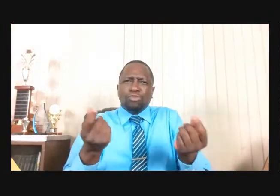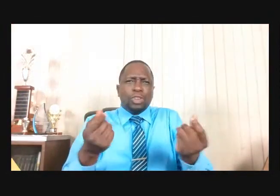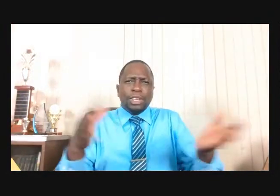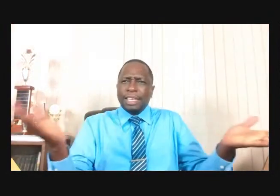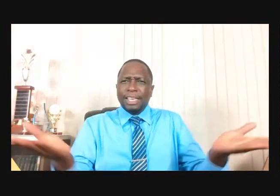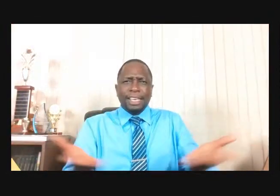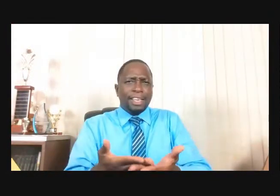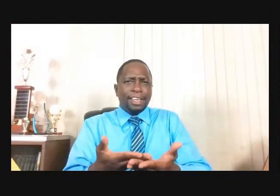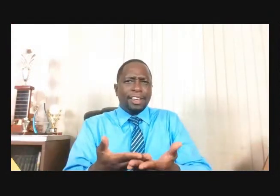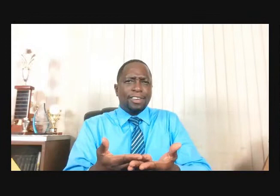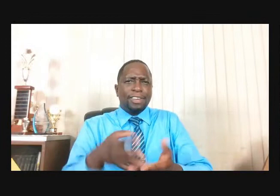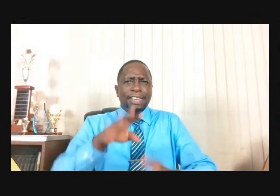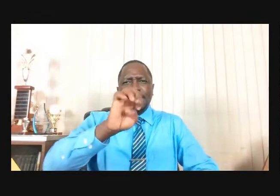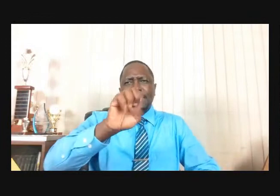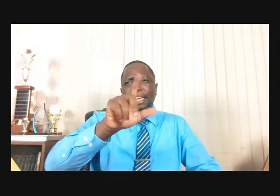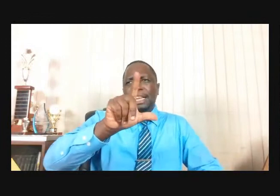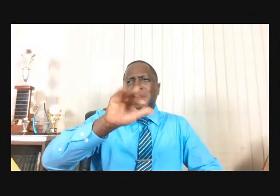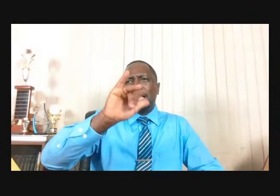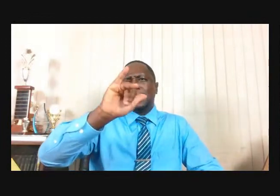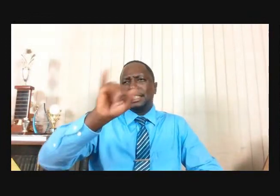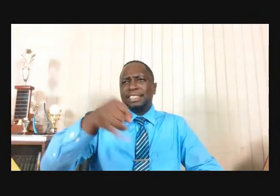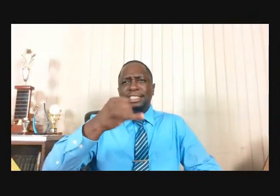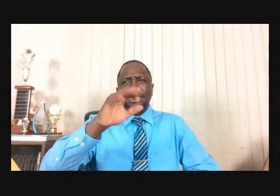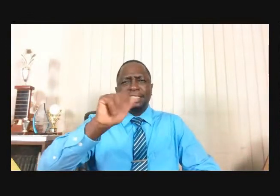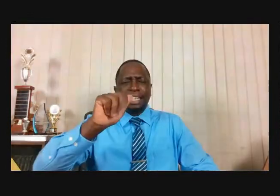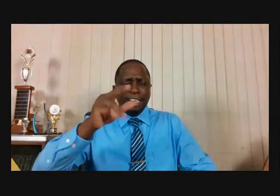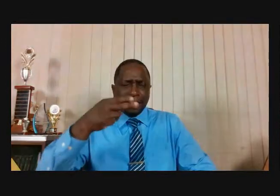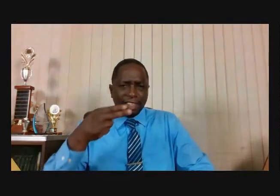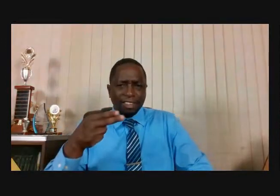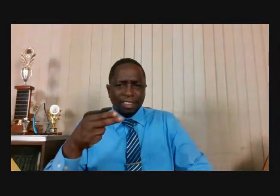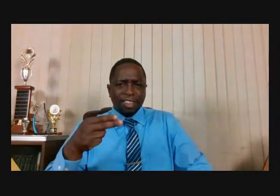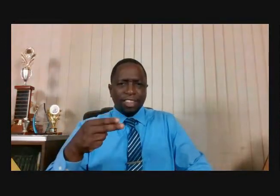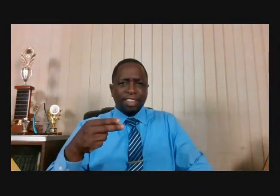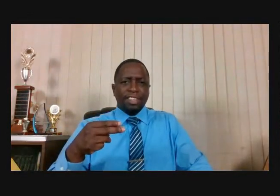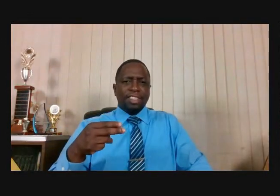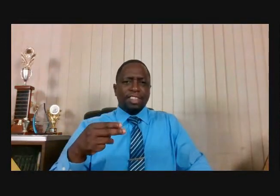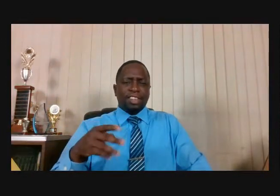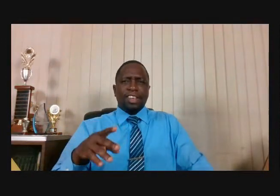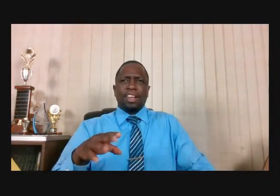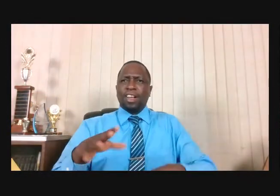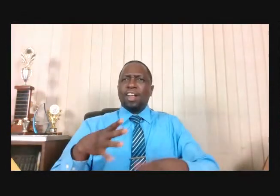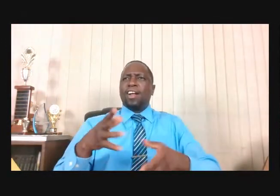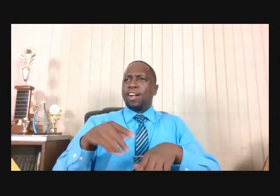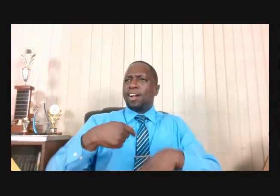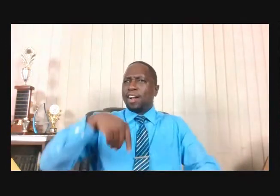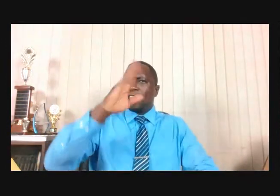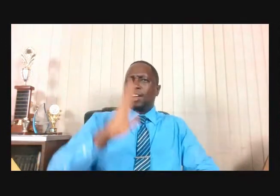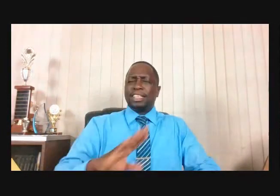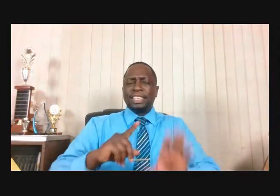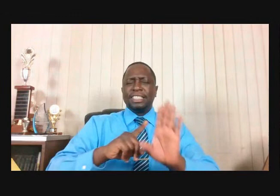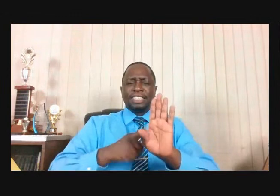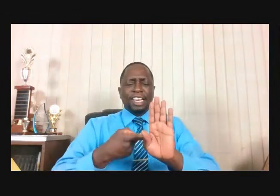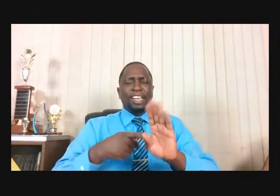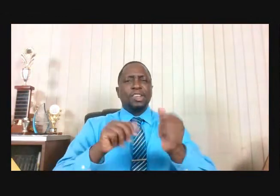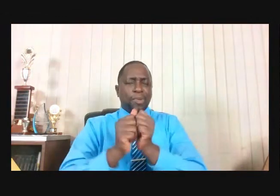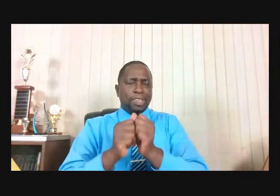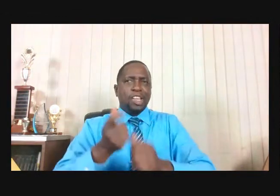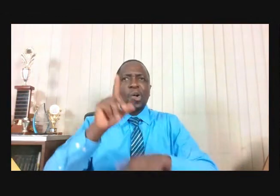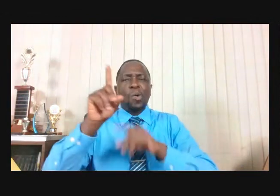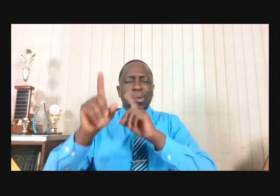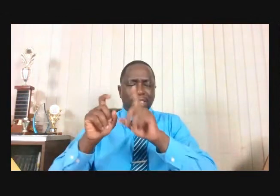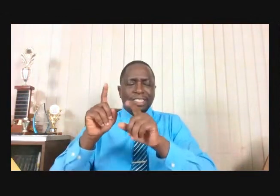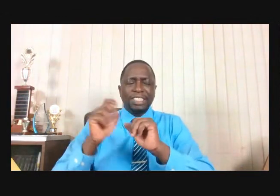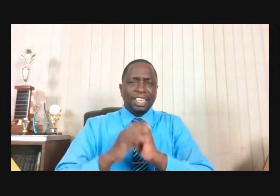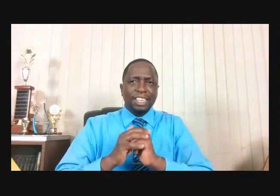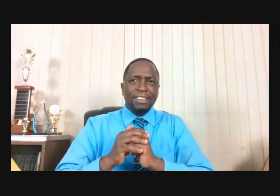doest thou hear? Now, God began with the usage of a question. It has now been seen by